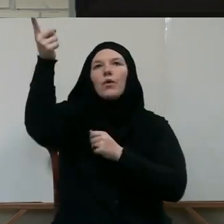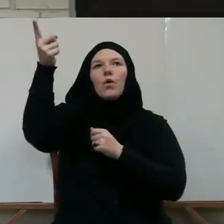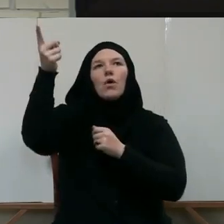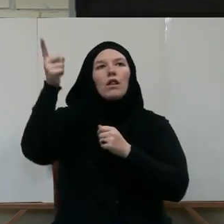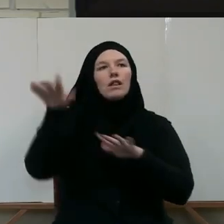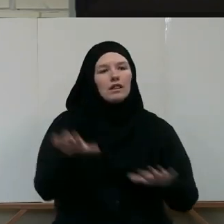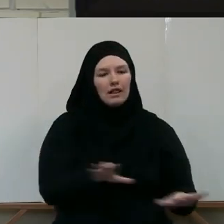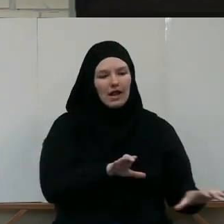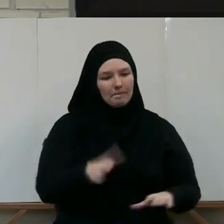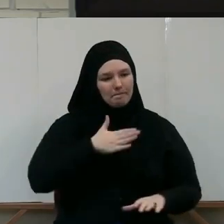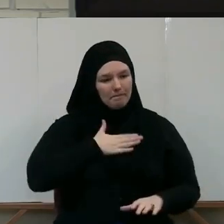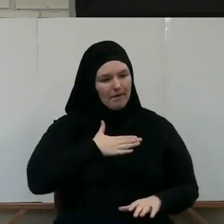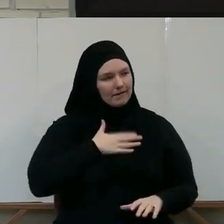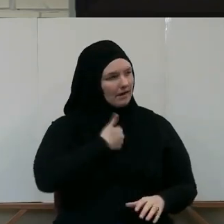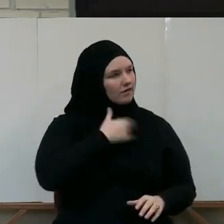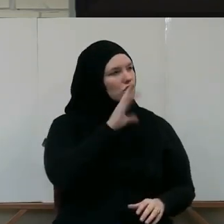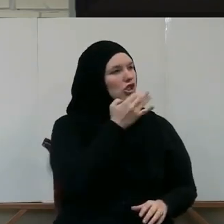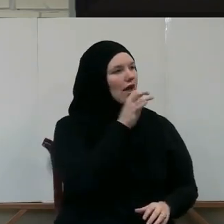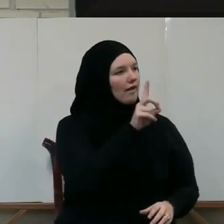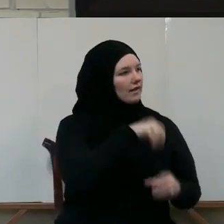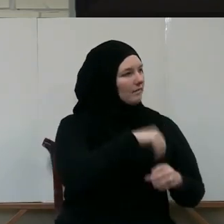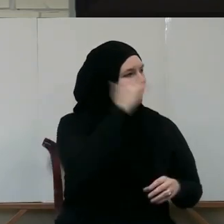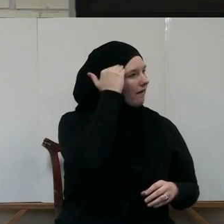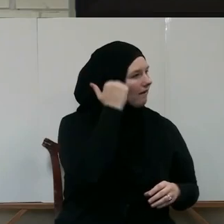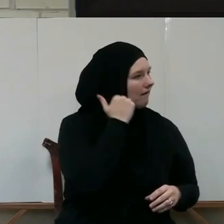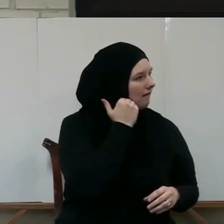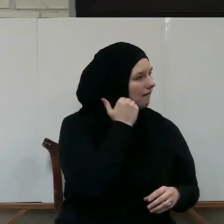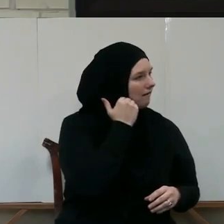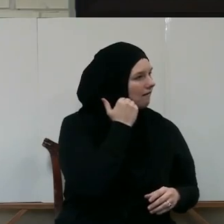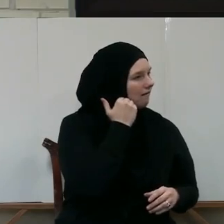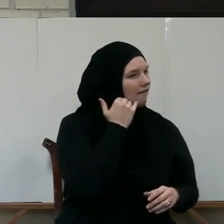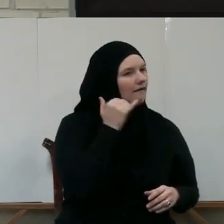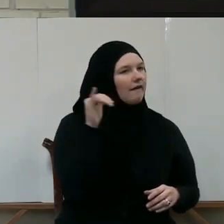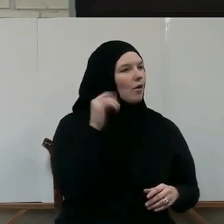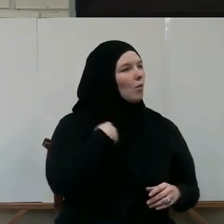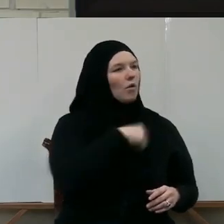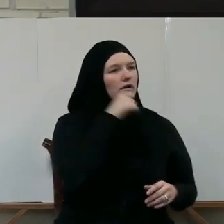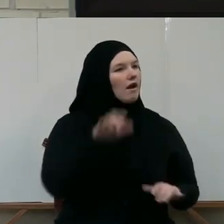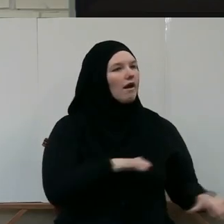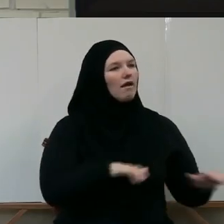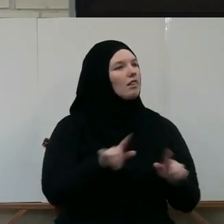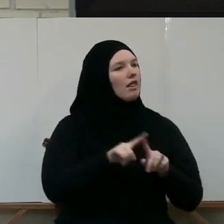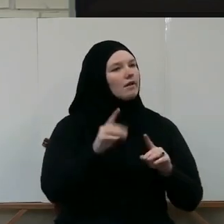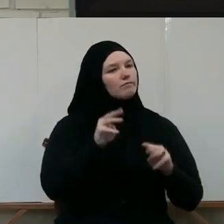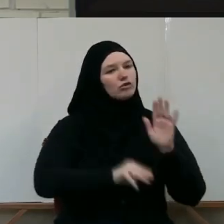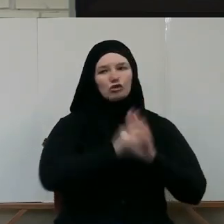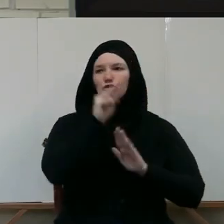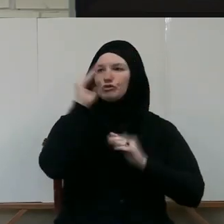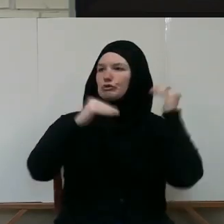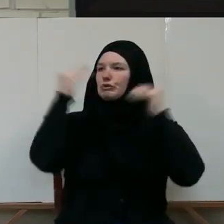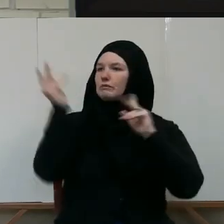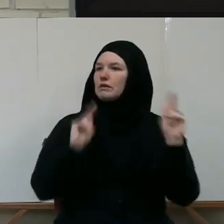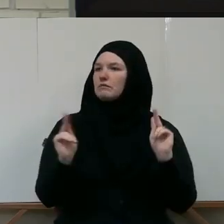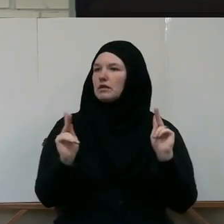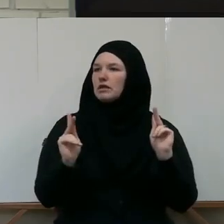child's mind in our head We are not treating Allah Like mature grown up people What